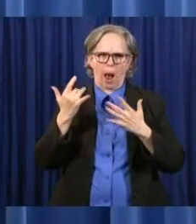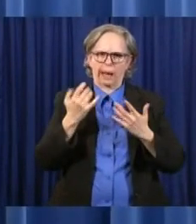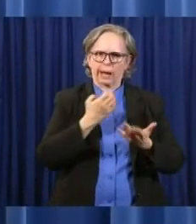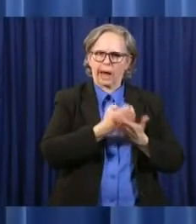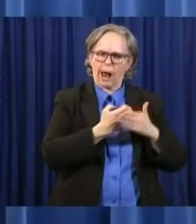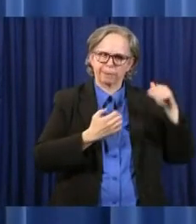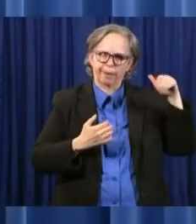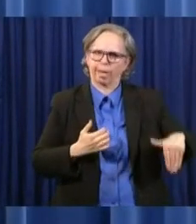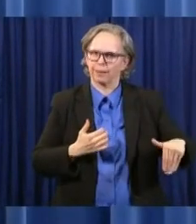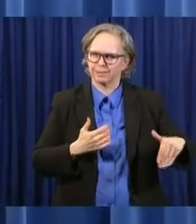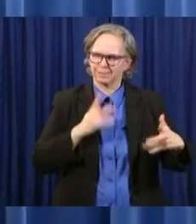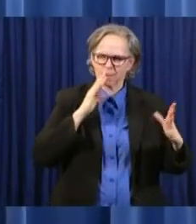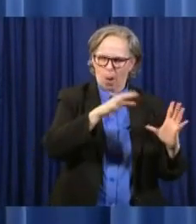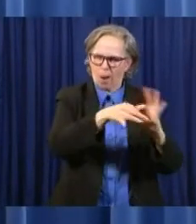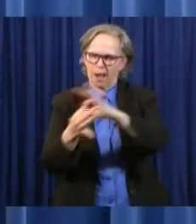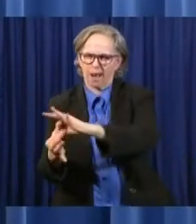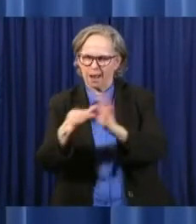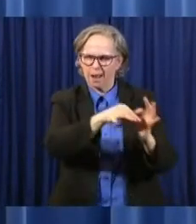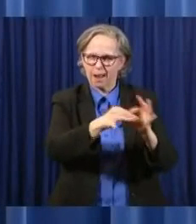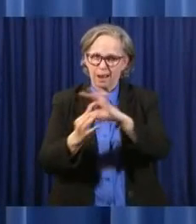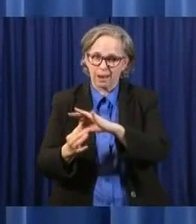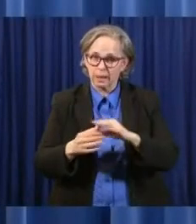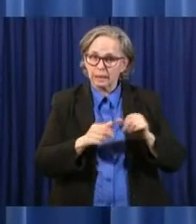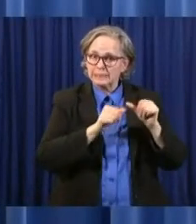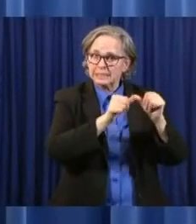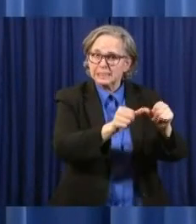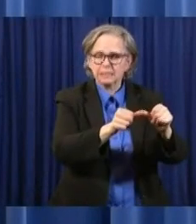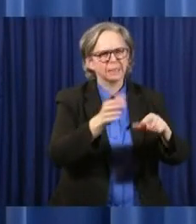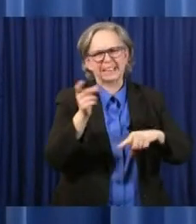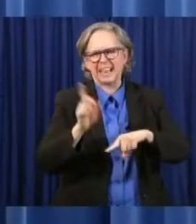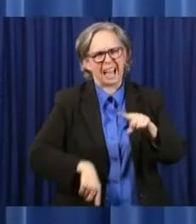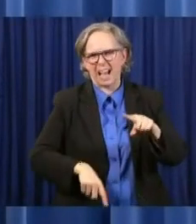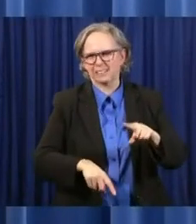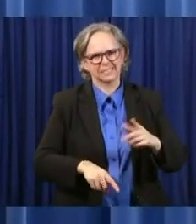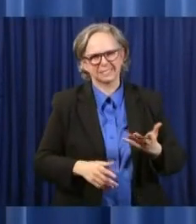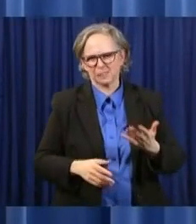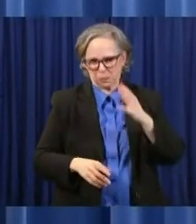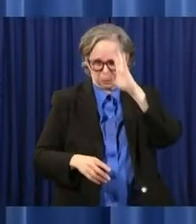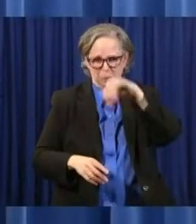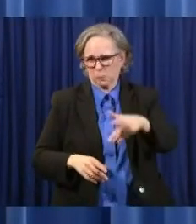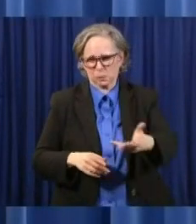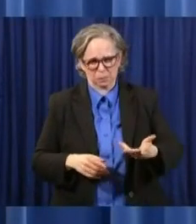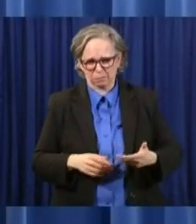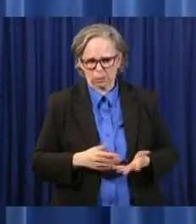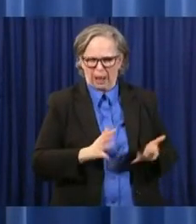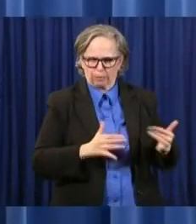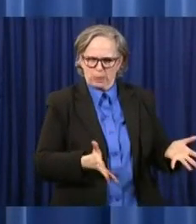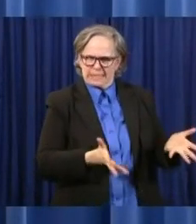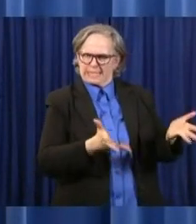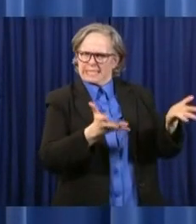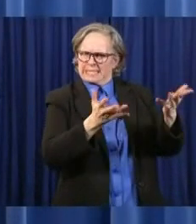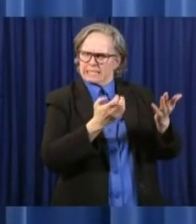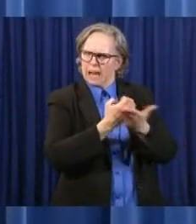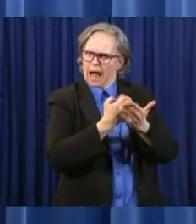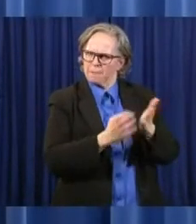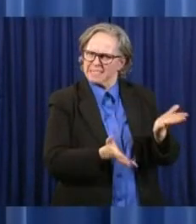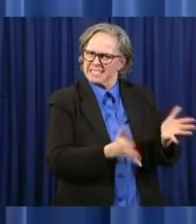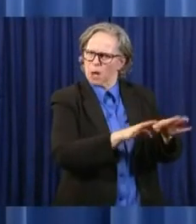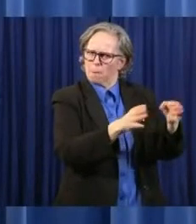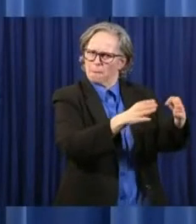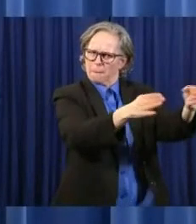know that sustain that downturn forever, and we've got to start moving forward. So all those